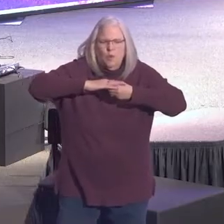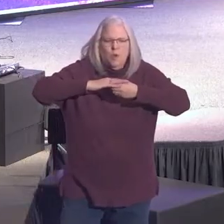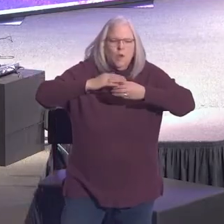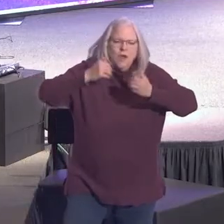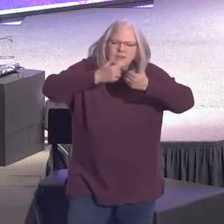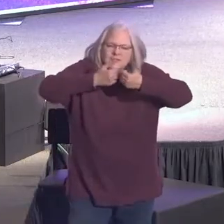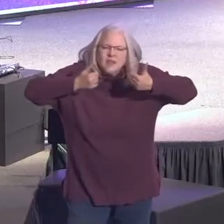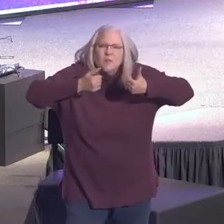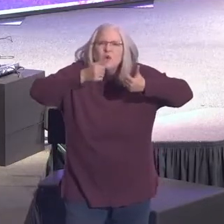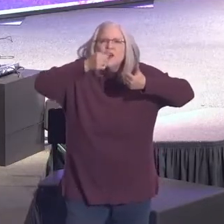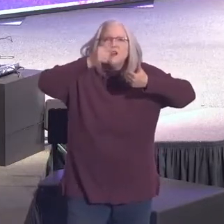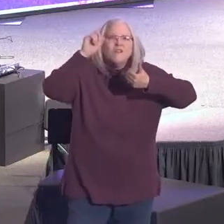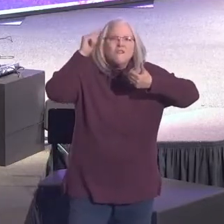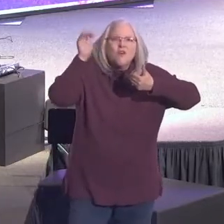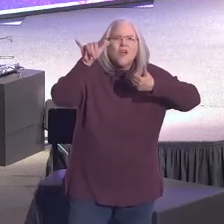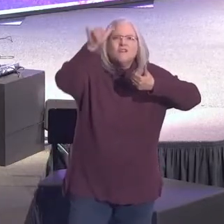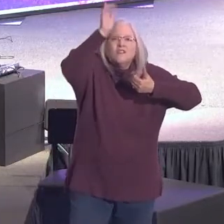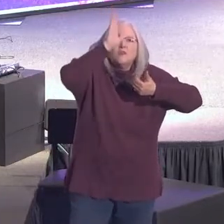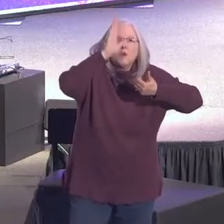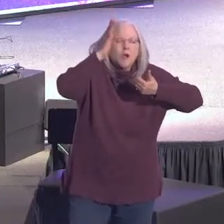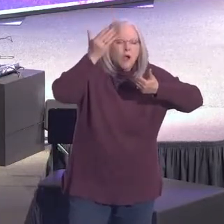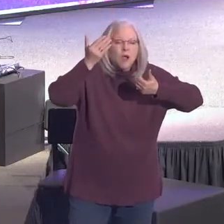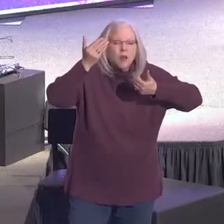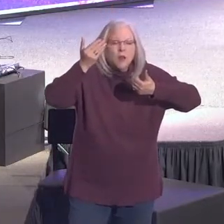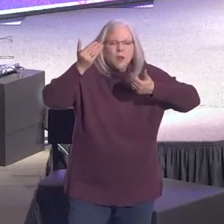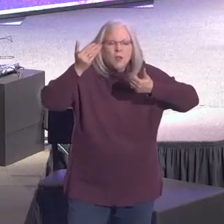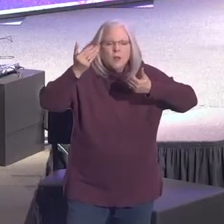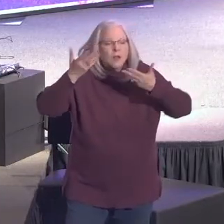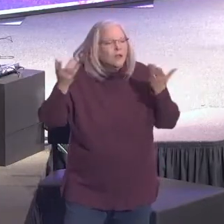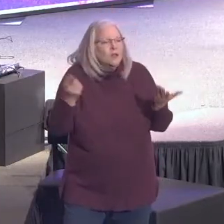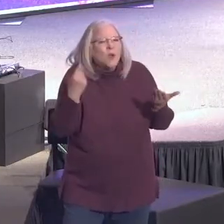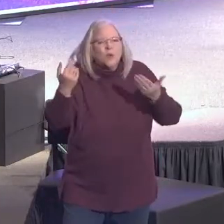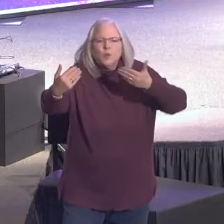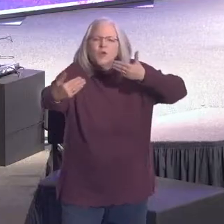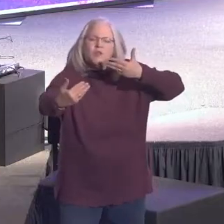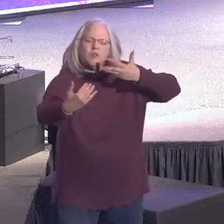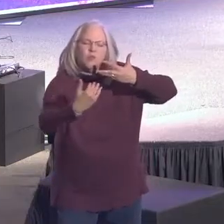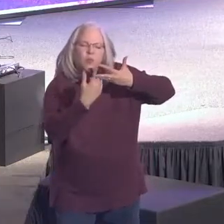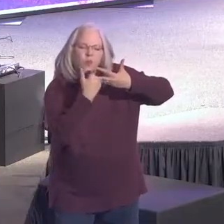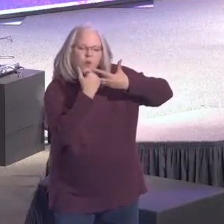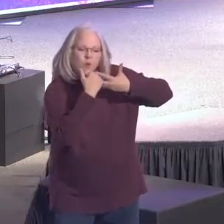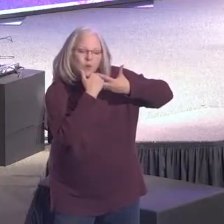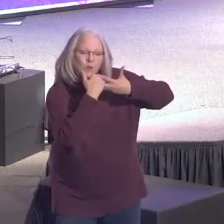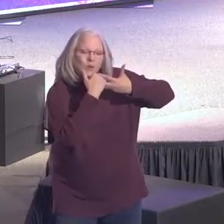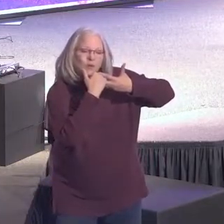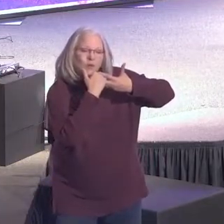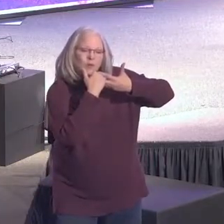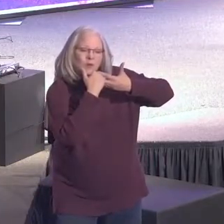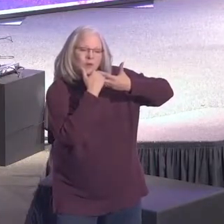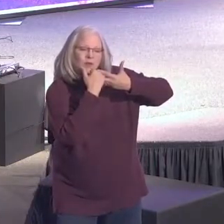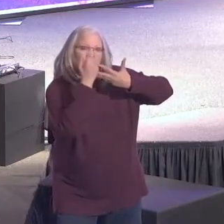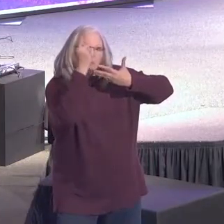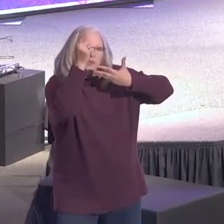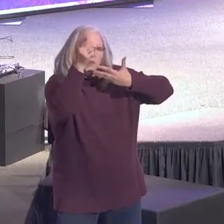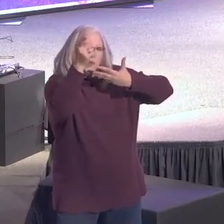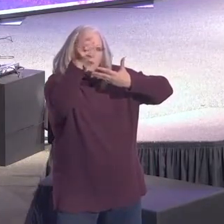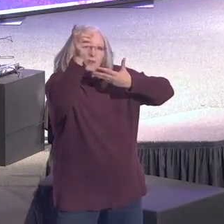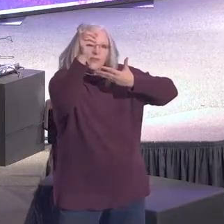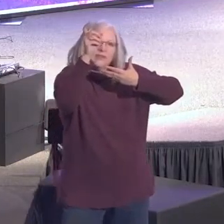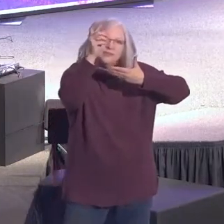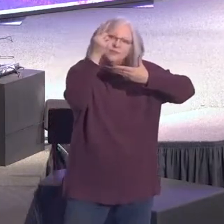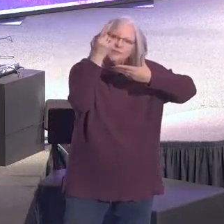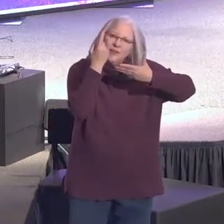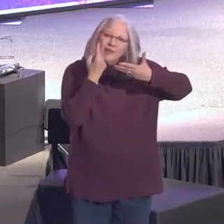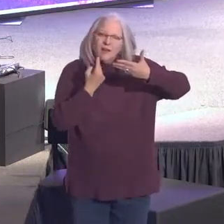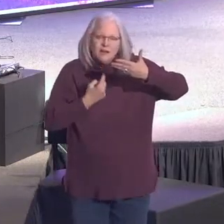Separated forever from God. You know the only way through that barrier was for him to come to